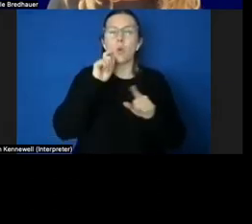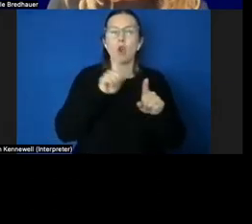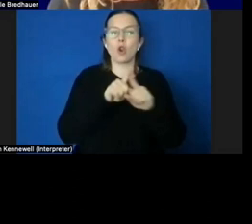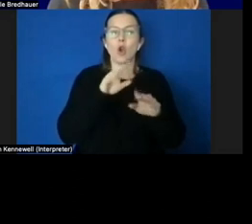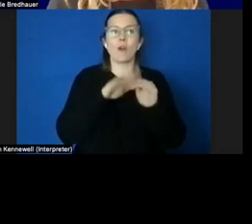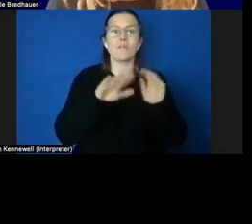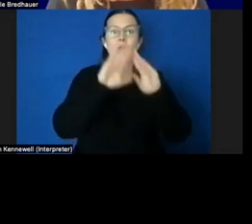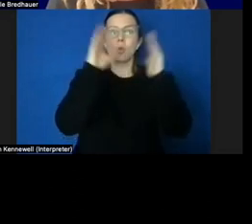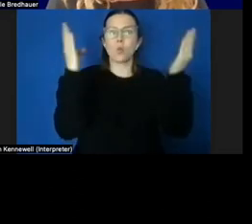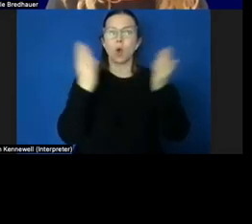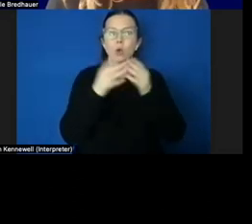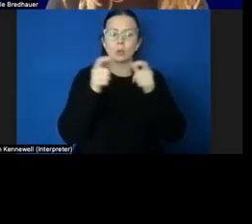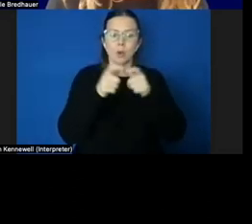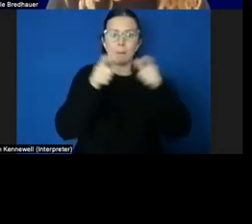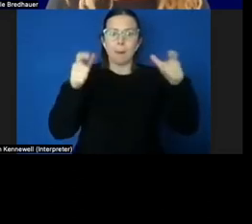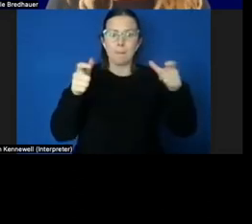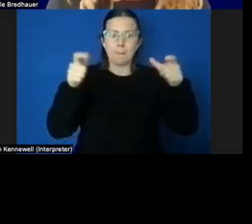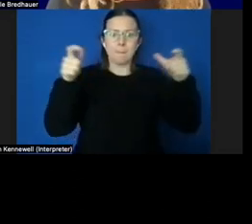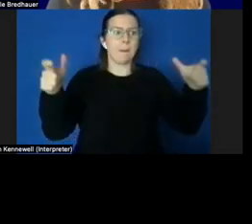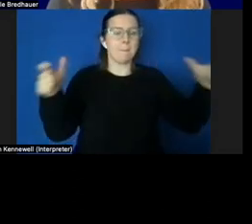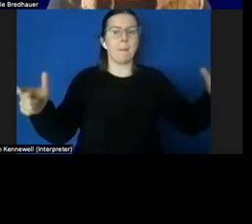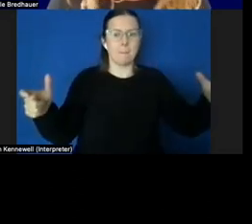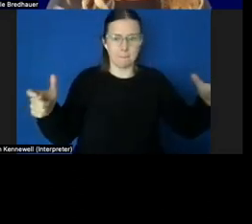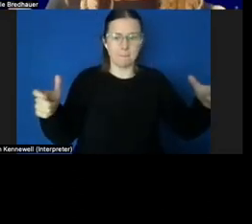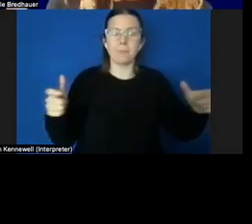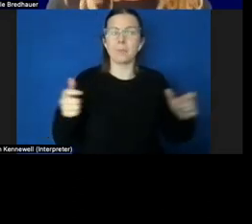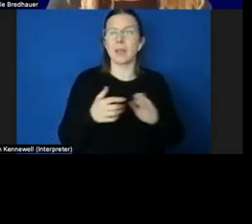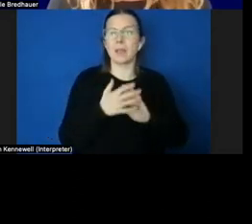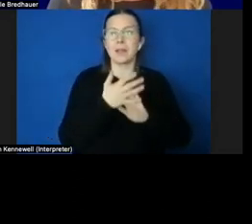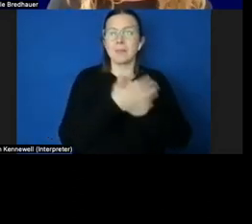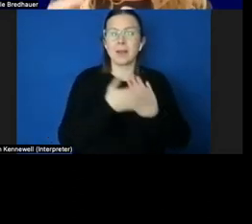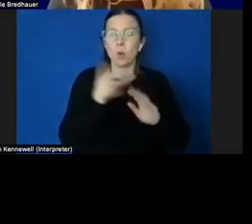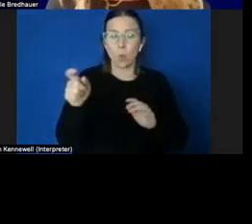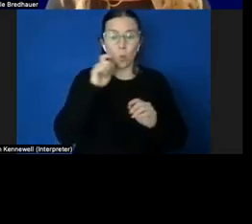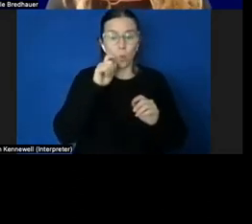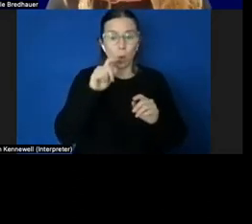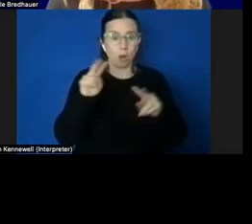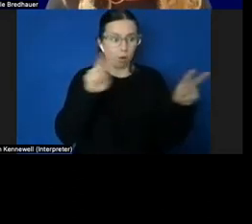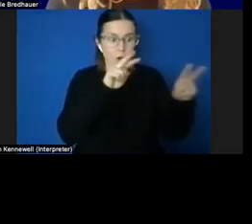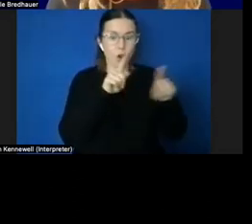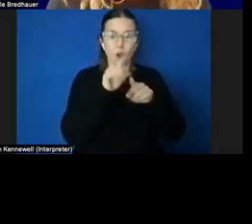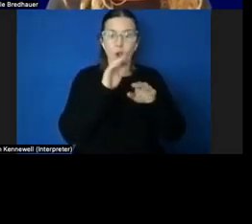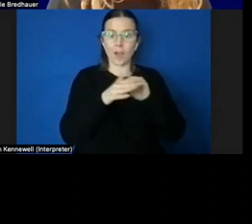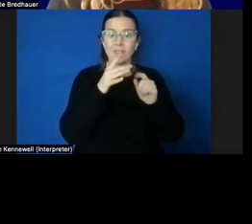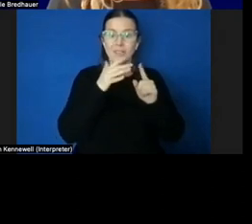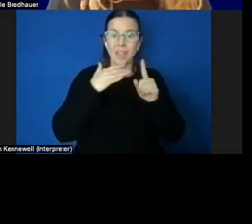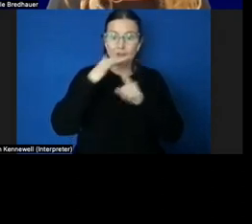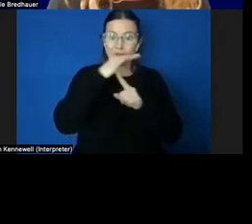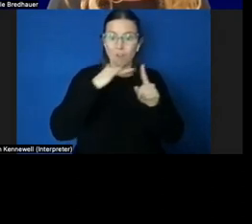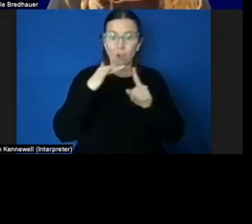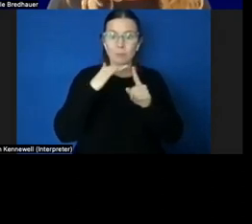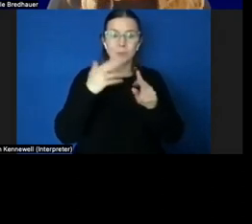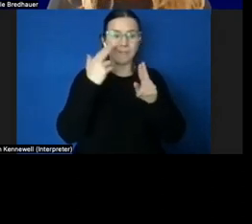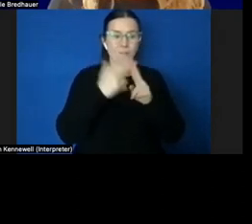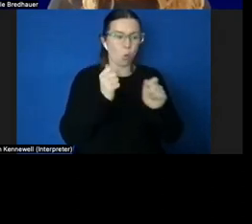and larger dimensions, including the environment and the content of each setting.